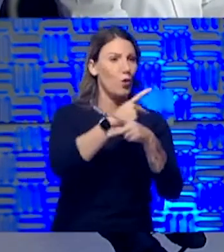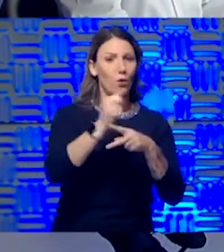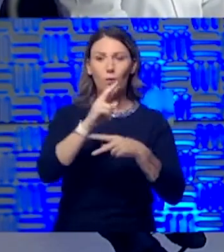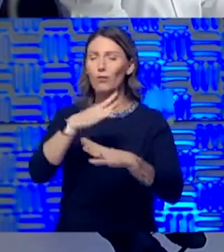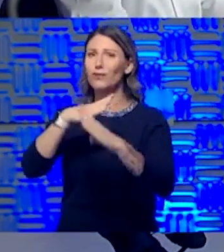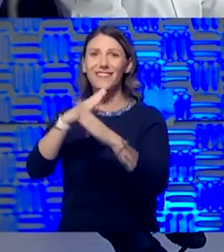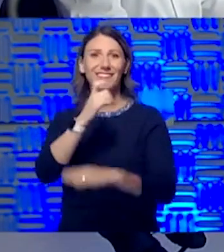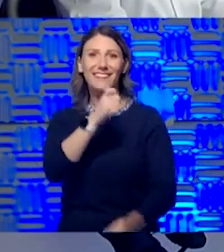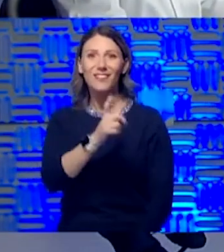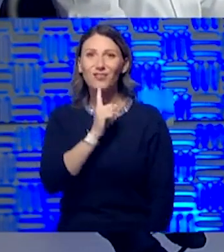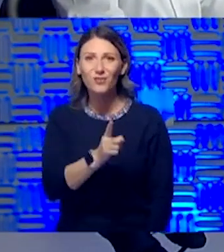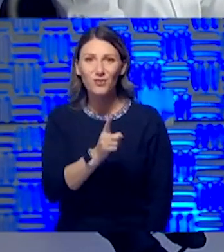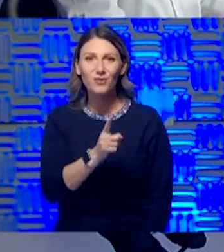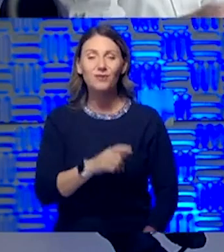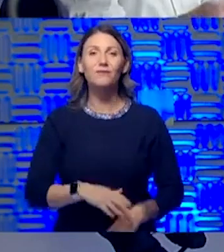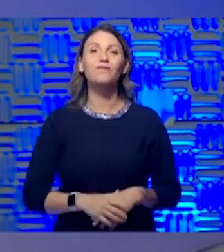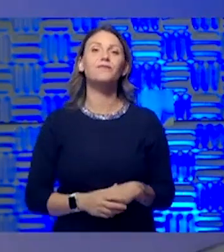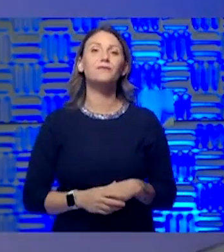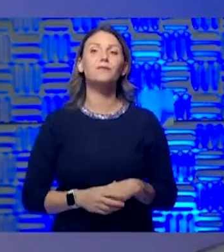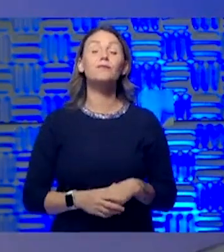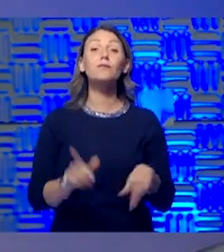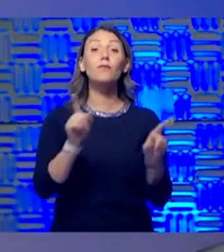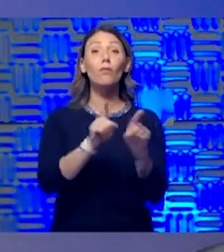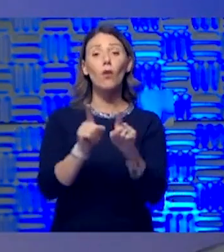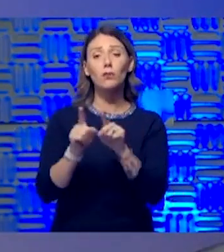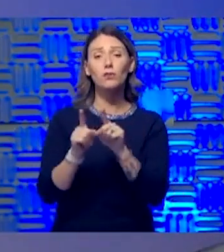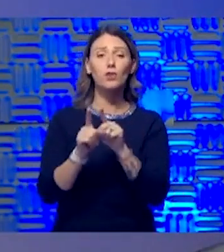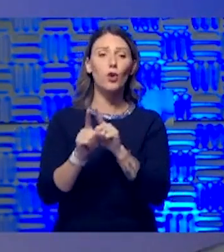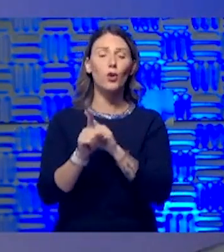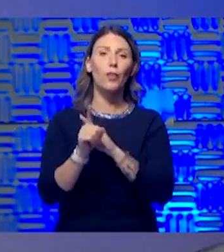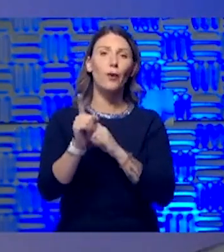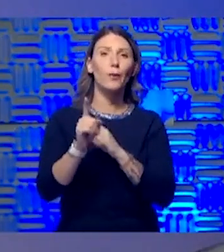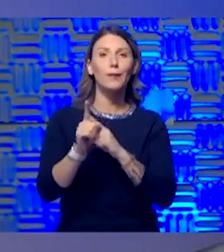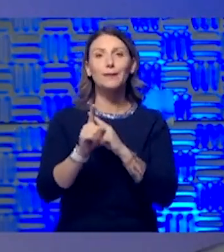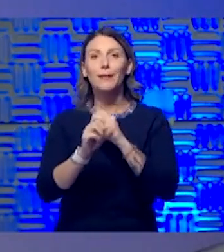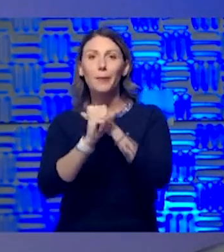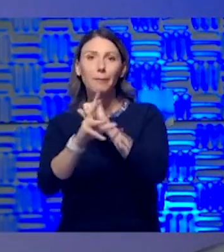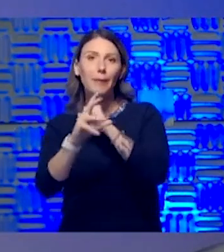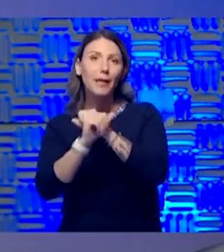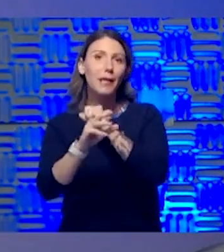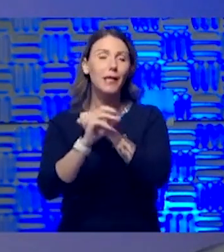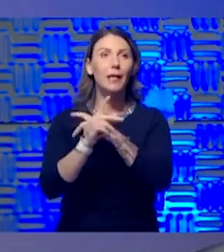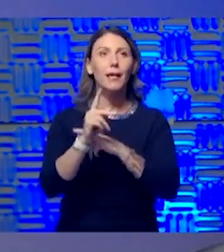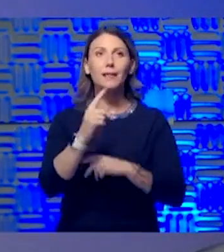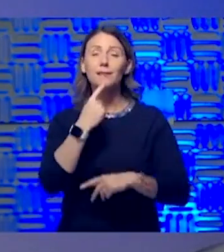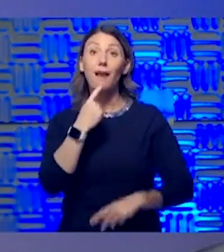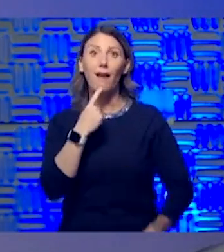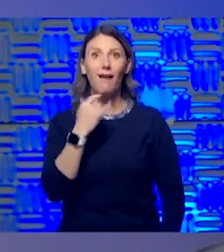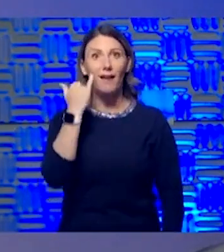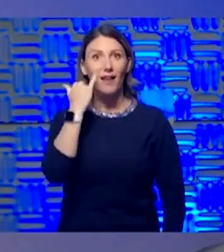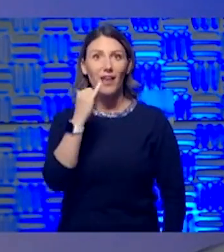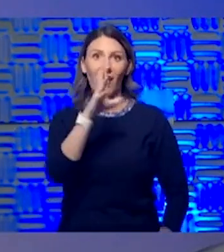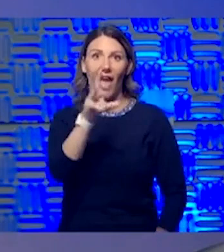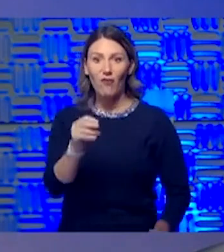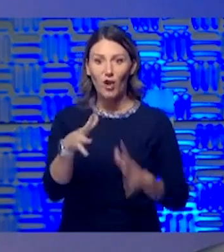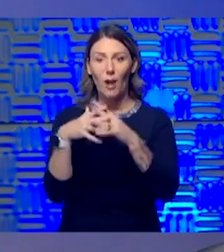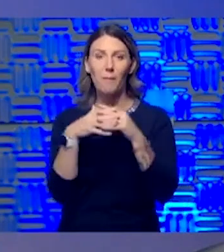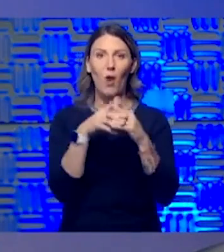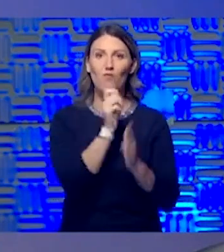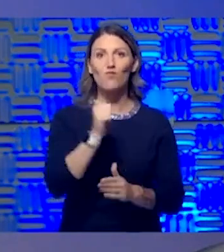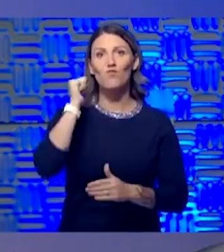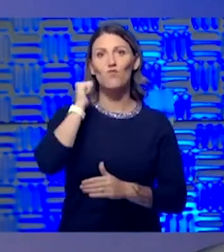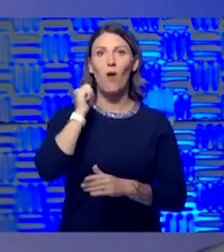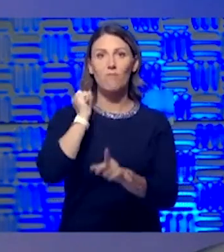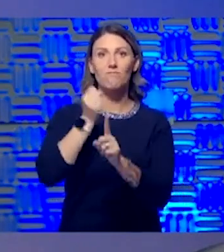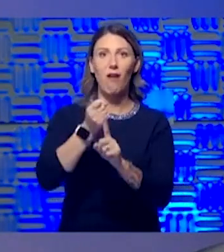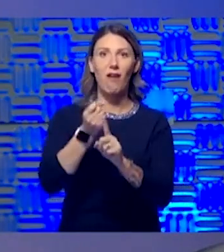that's not true. There was also some social media about if you're African-American, you won't get the disease. And so we are fighting this battle